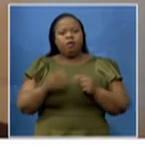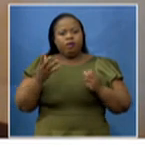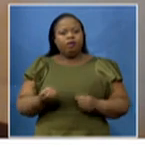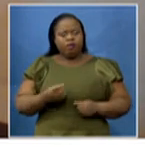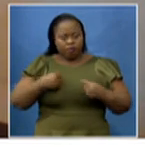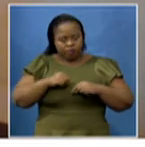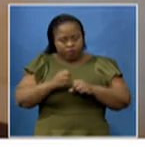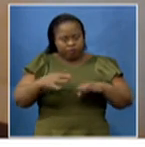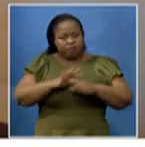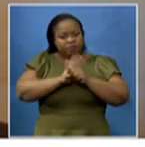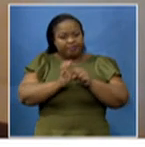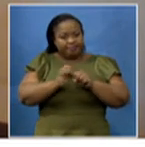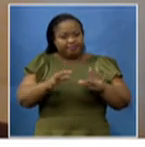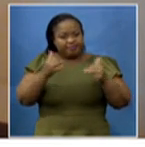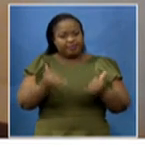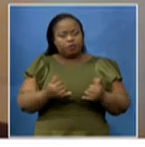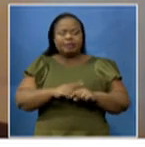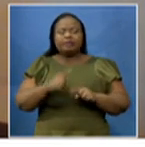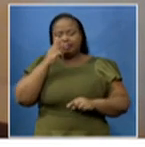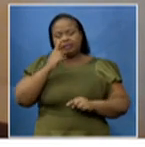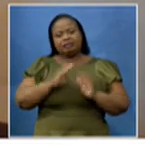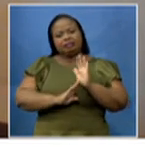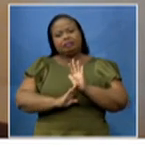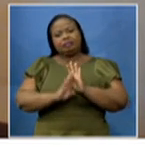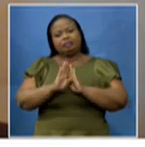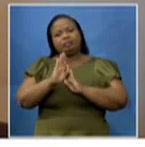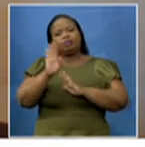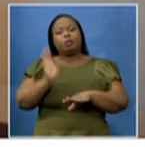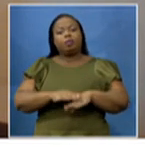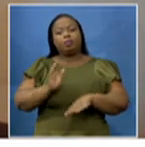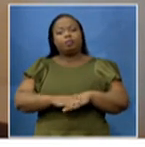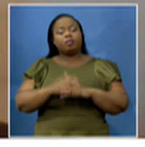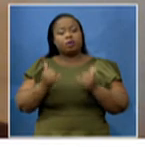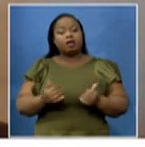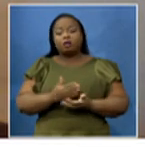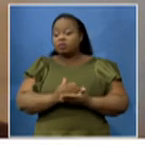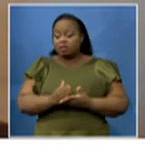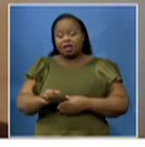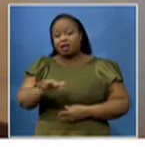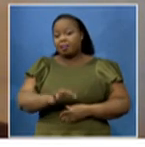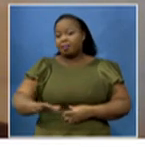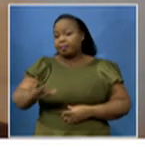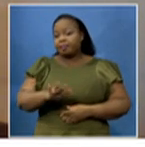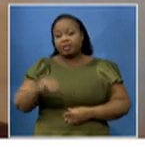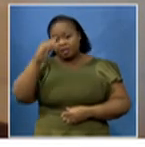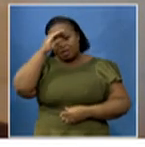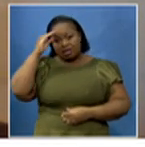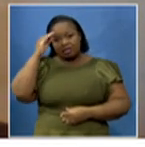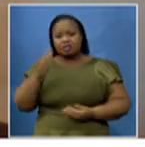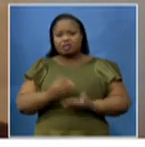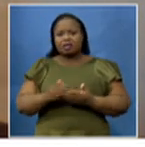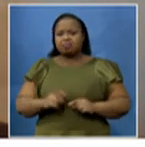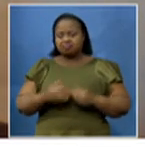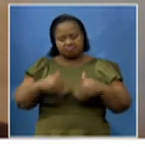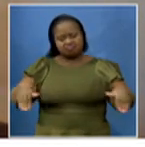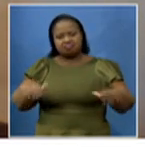it seems to be improving gradually, is that at the current moment, those facilities where nurses are prohibited from utilizing